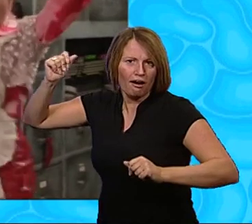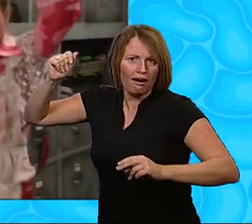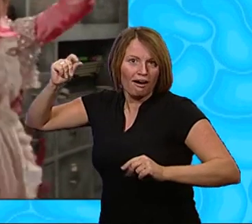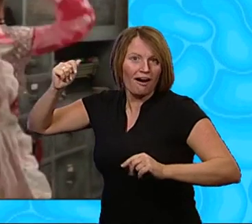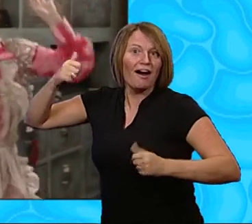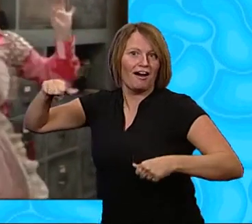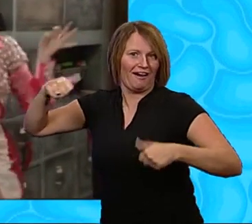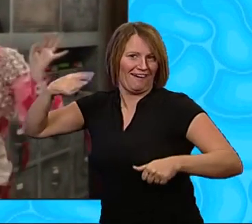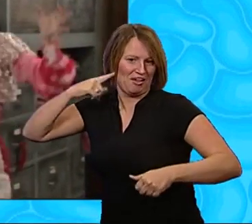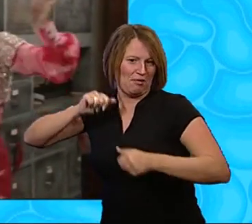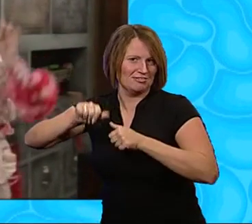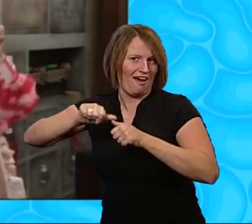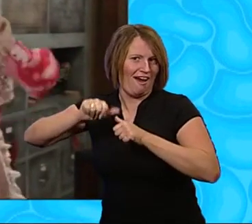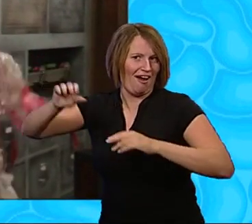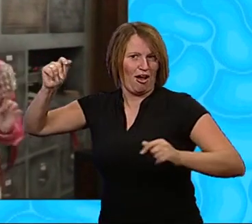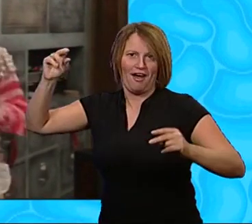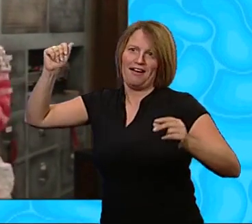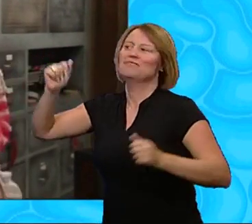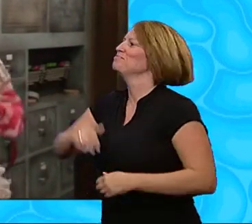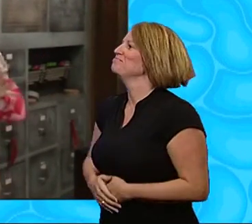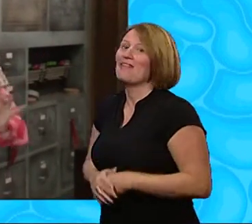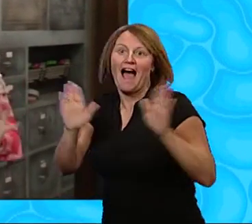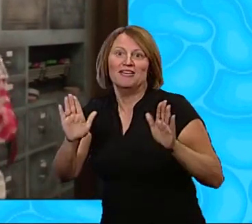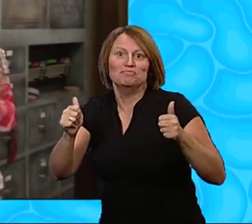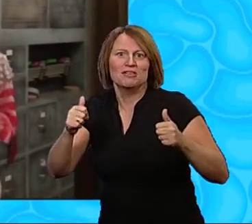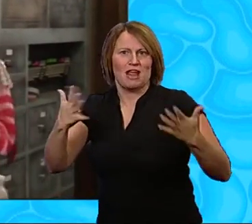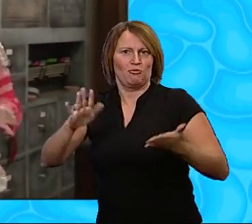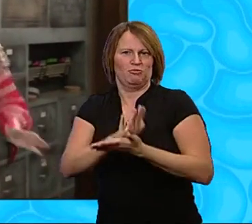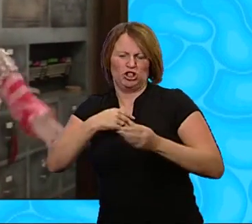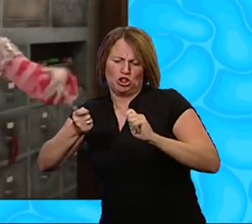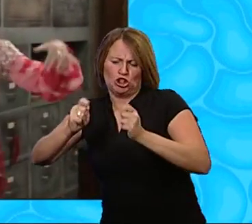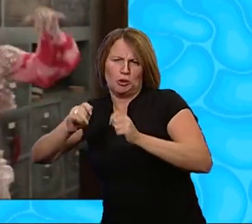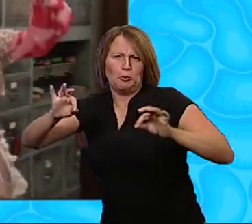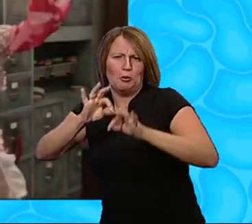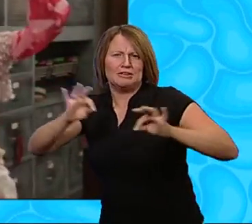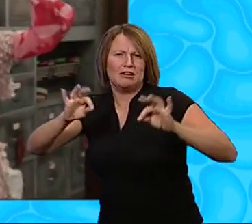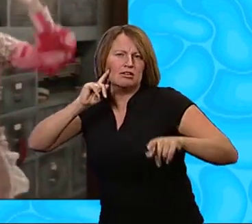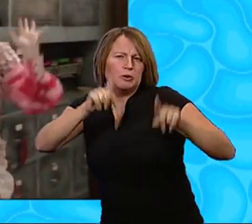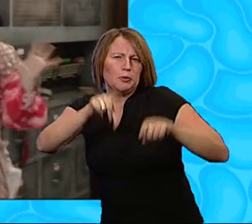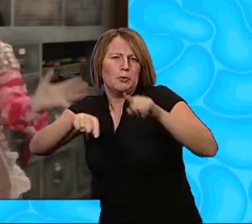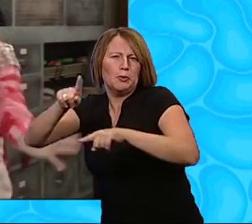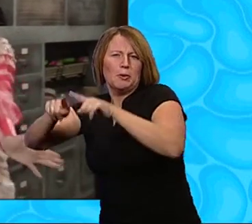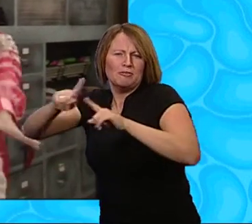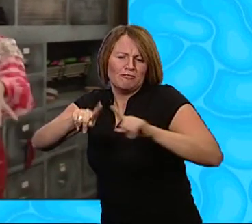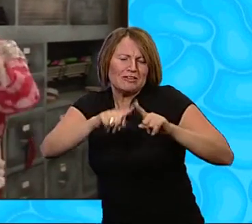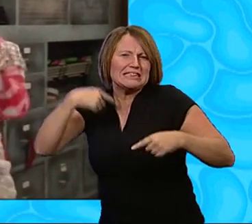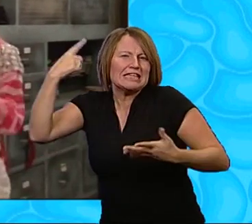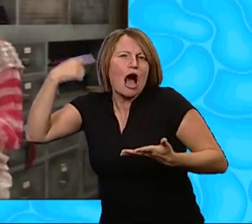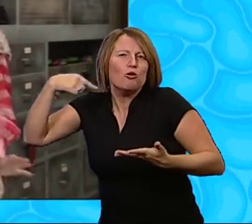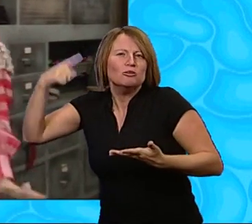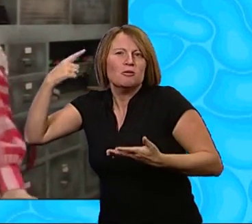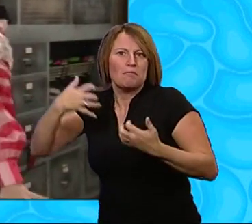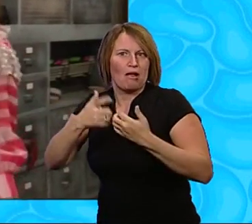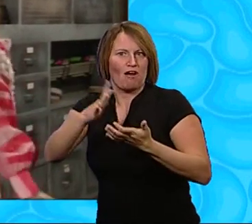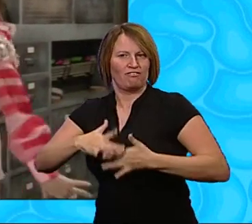Oh, Maya You're just in time Because we're re-digging our musical filing system Into different sorts of sounds According